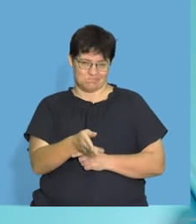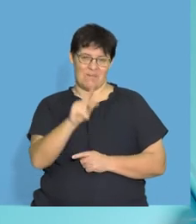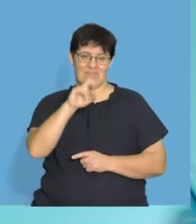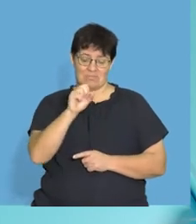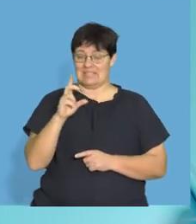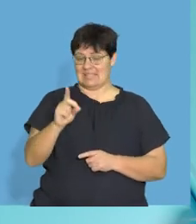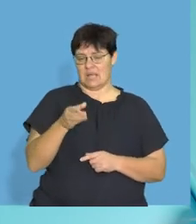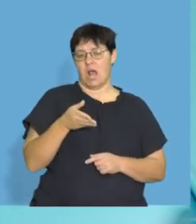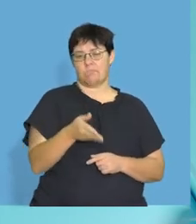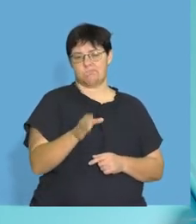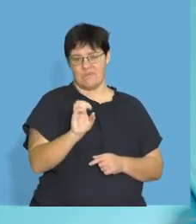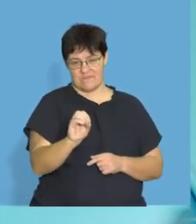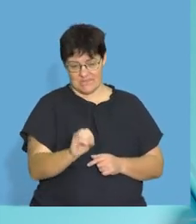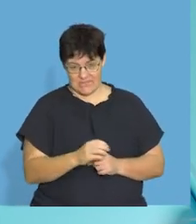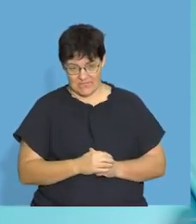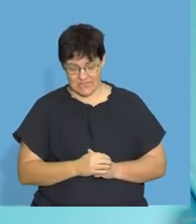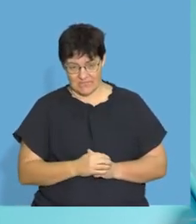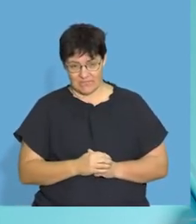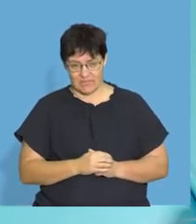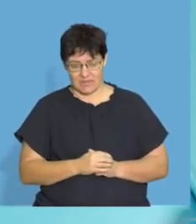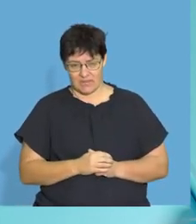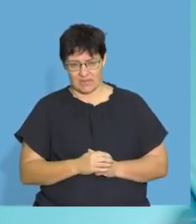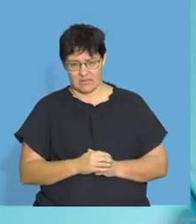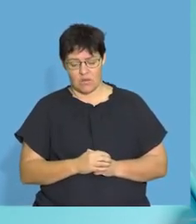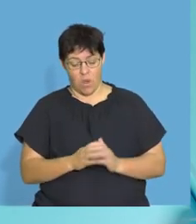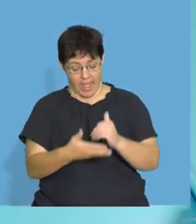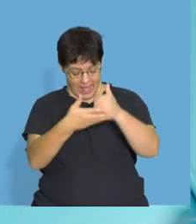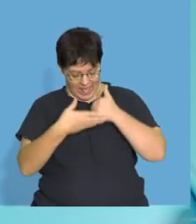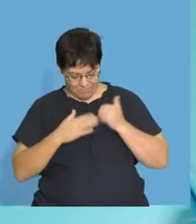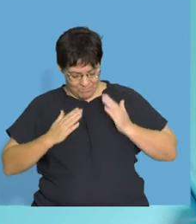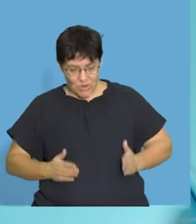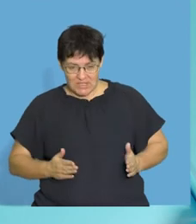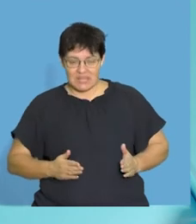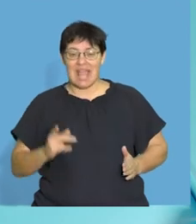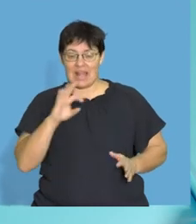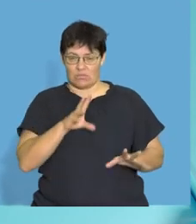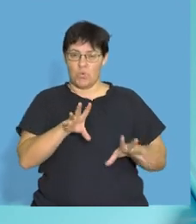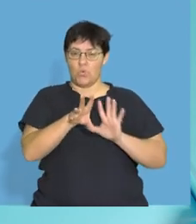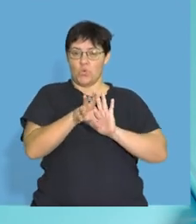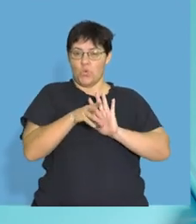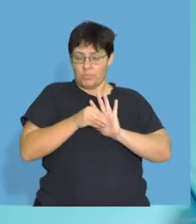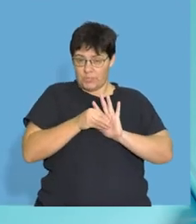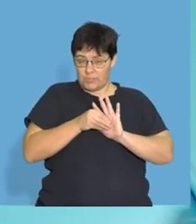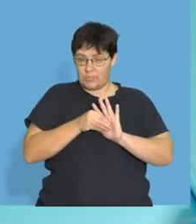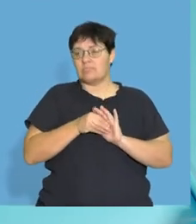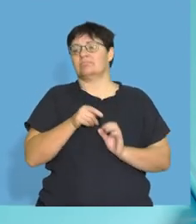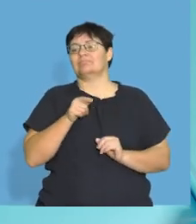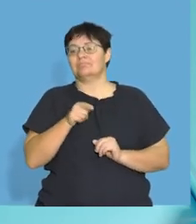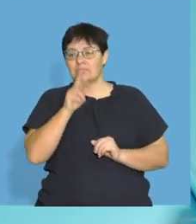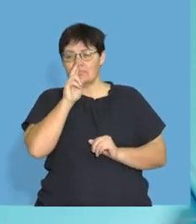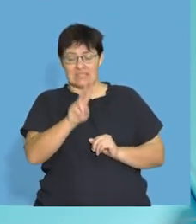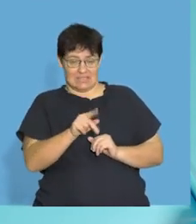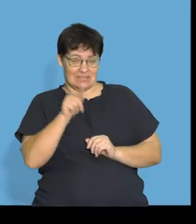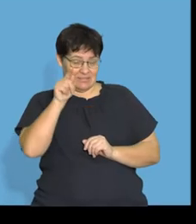rich in that vitamin D for us. Now, because it's really important, helps our body with calcium, you can see